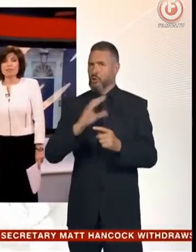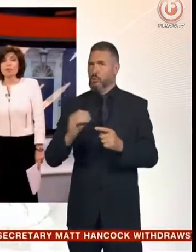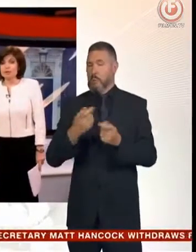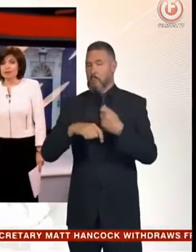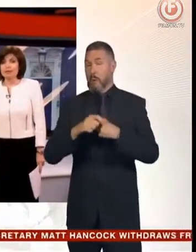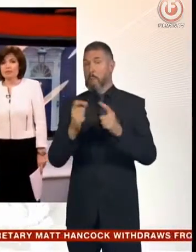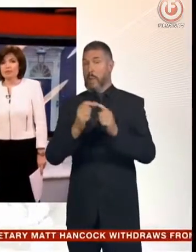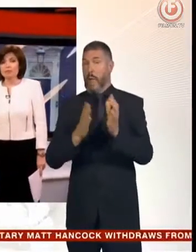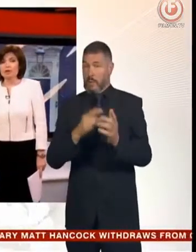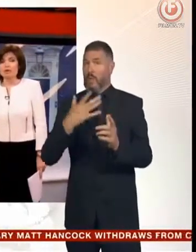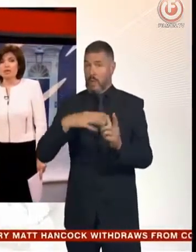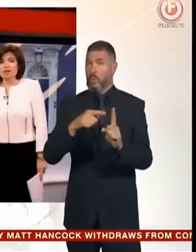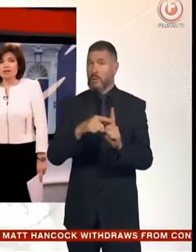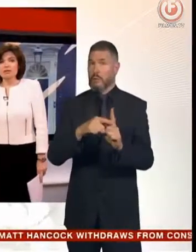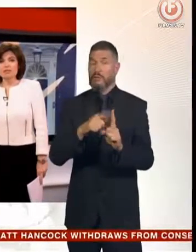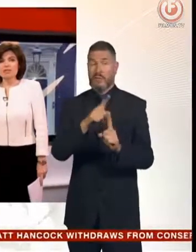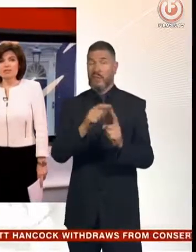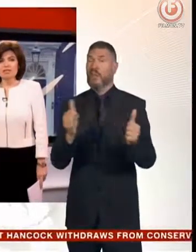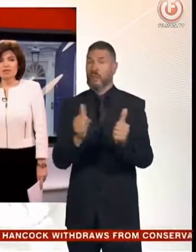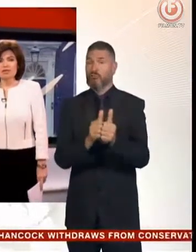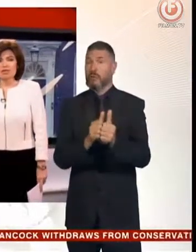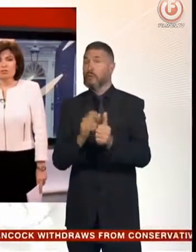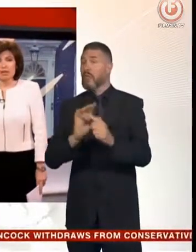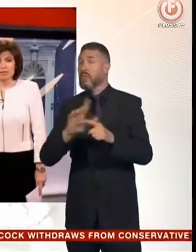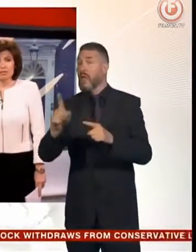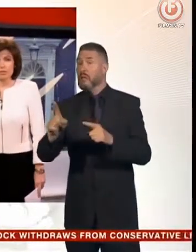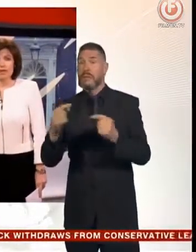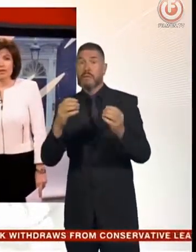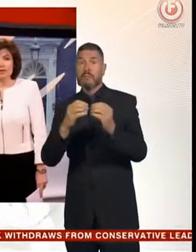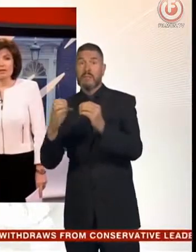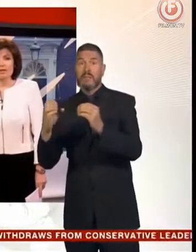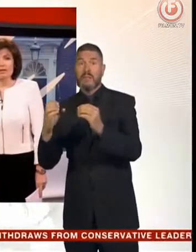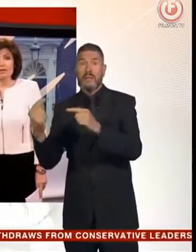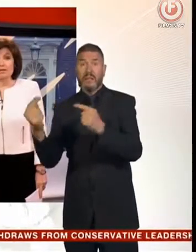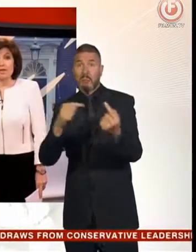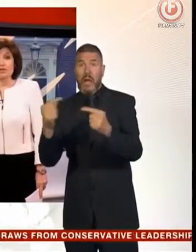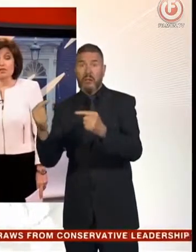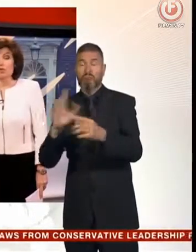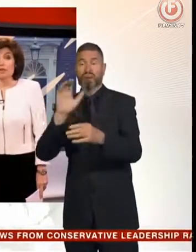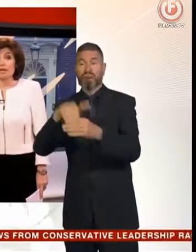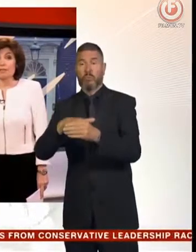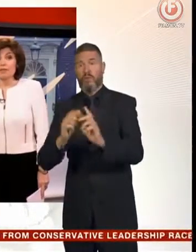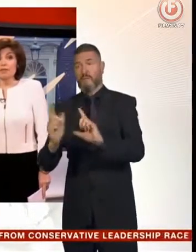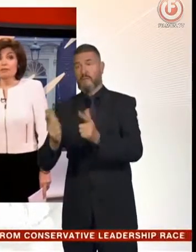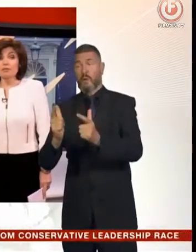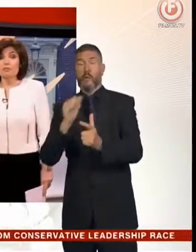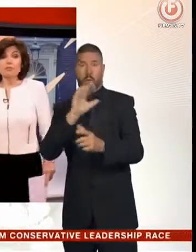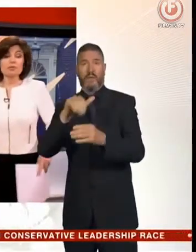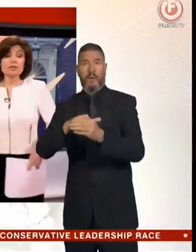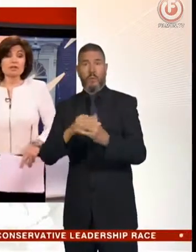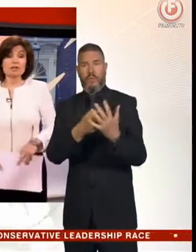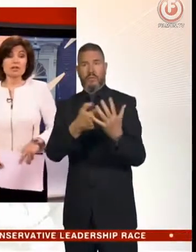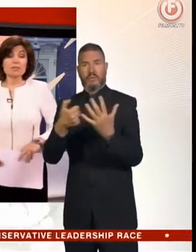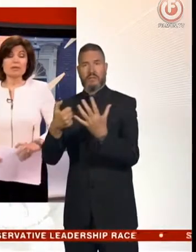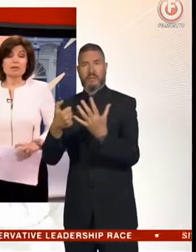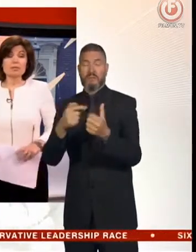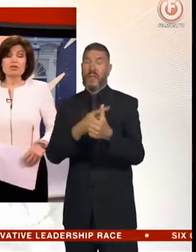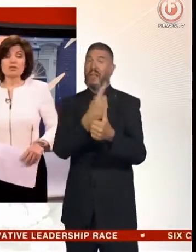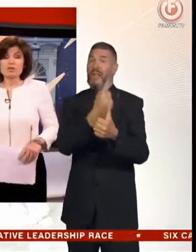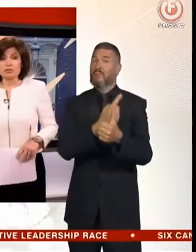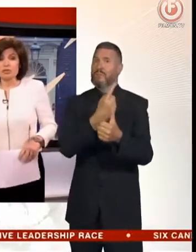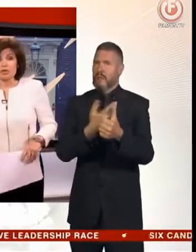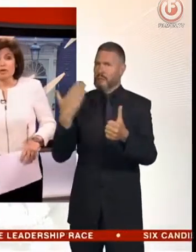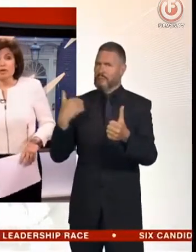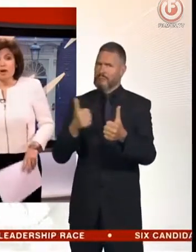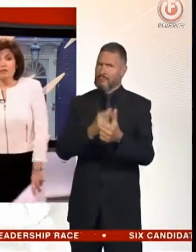says he will now take part in the BBC television debate with the other contenders next Tuesday. The former foreign secretary had been under